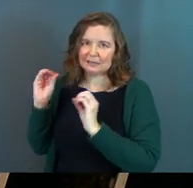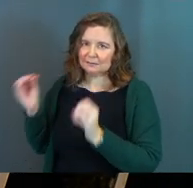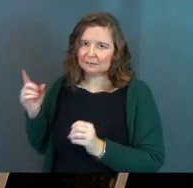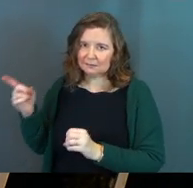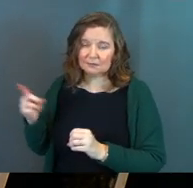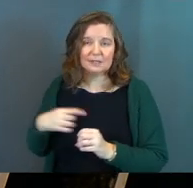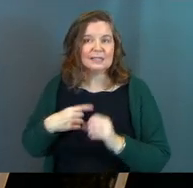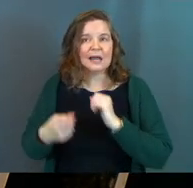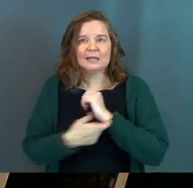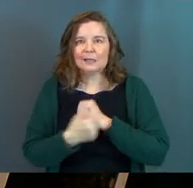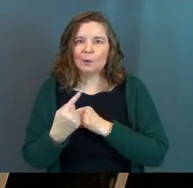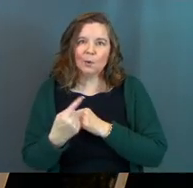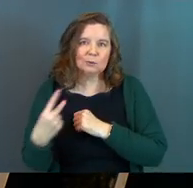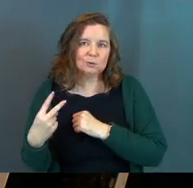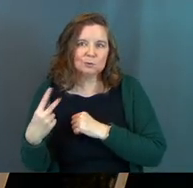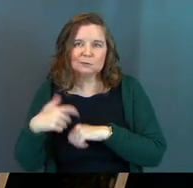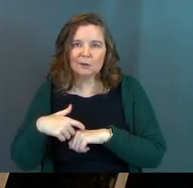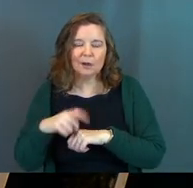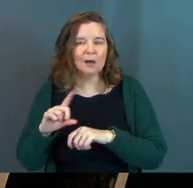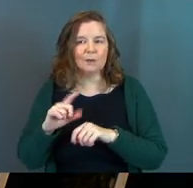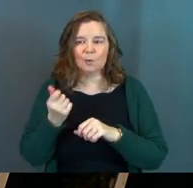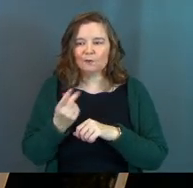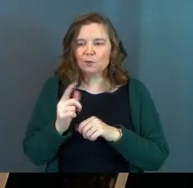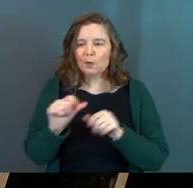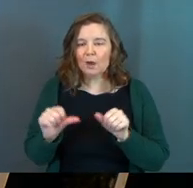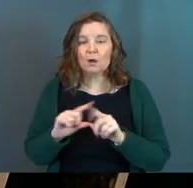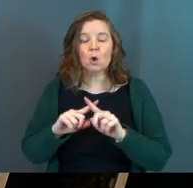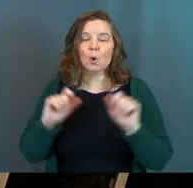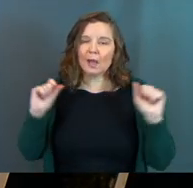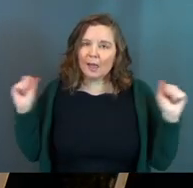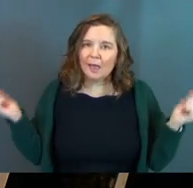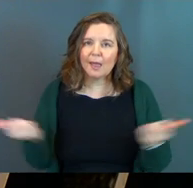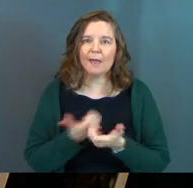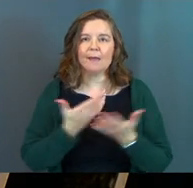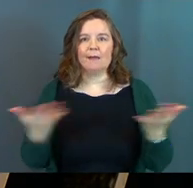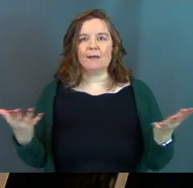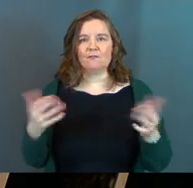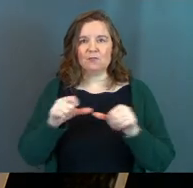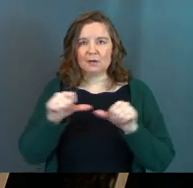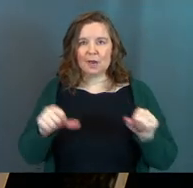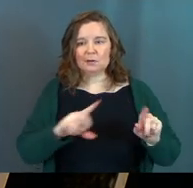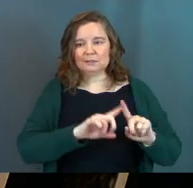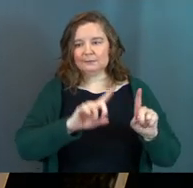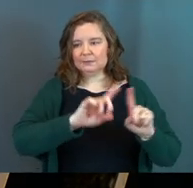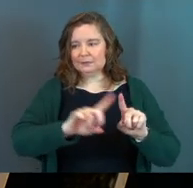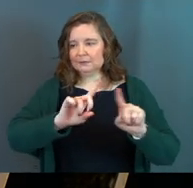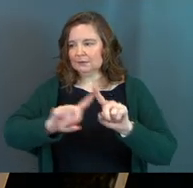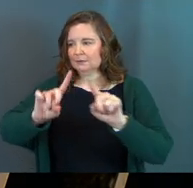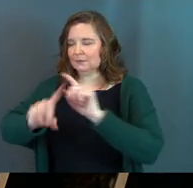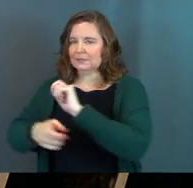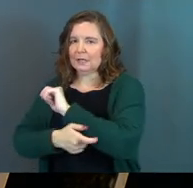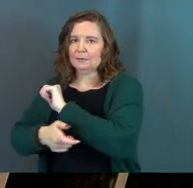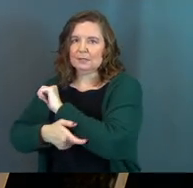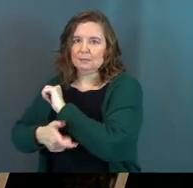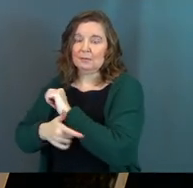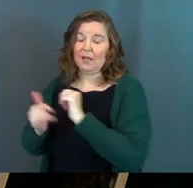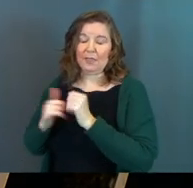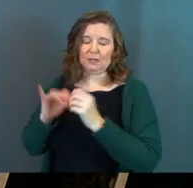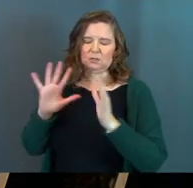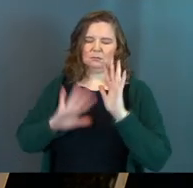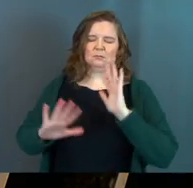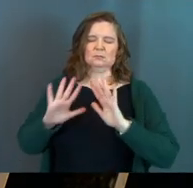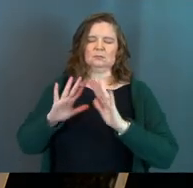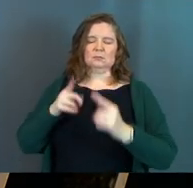Not just tempted a couple times, not just tempted in a couple areas, tempted in every single area. Again, that should mess with your